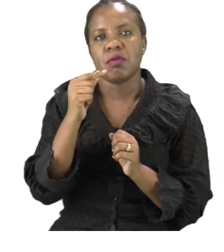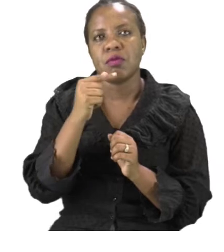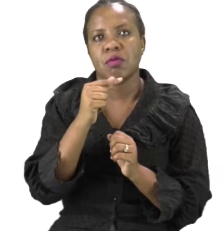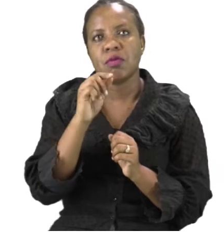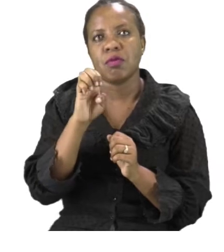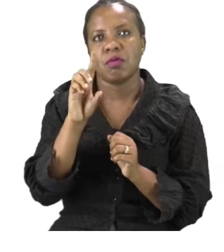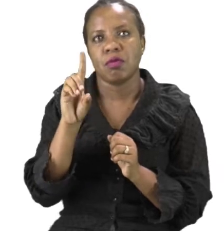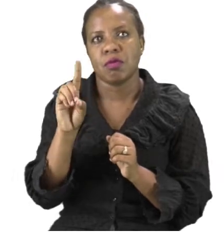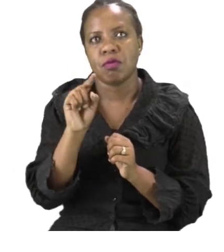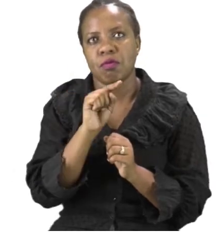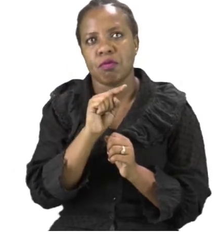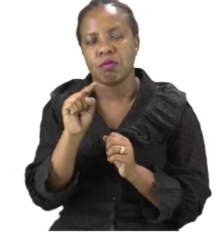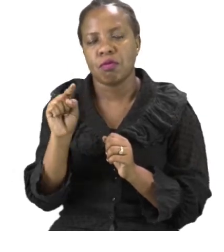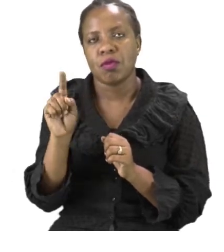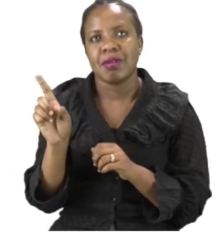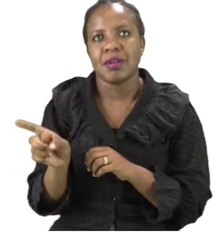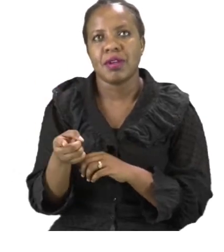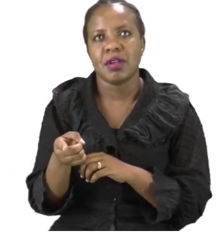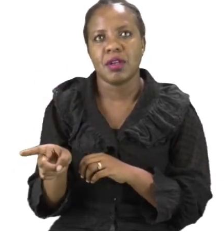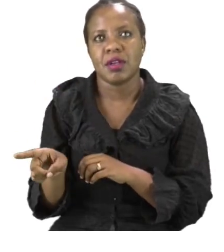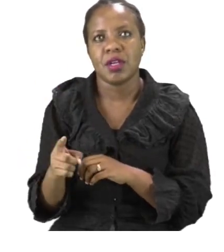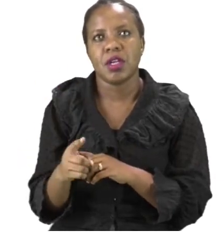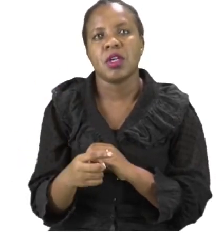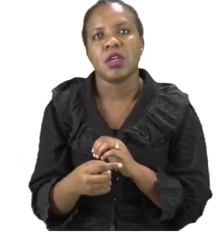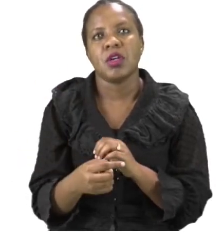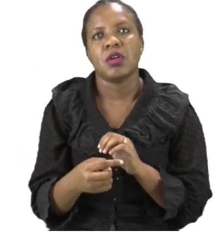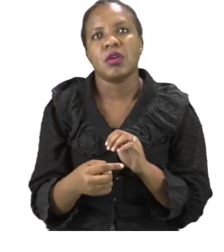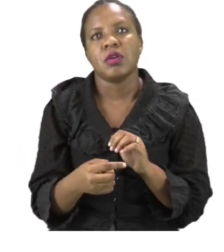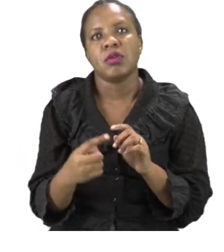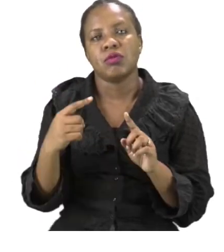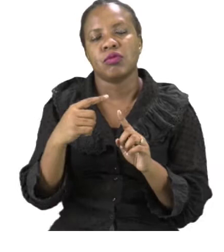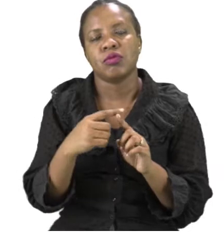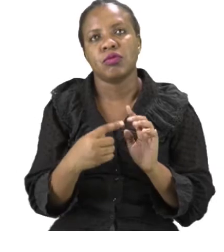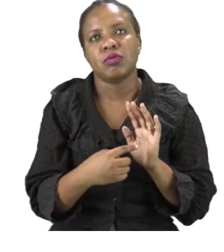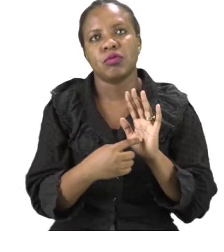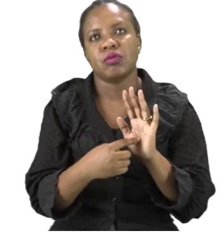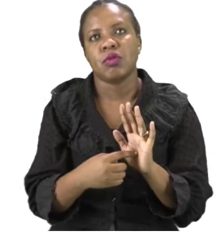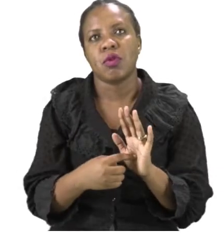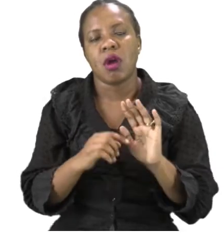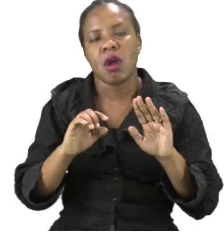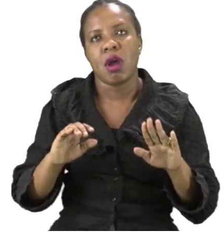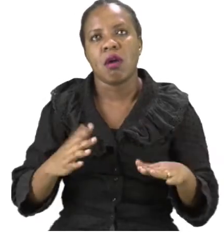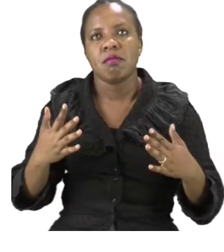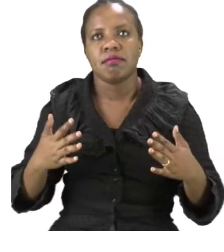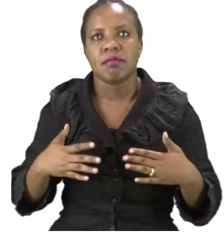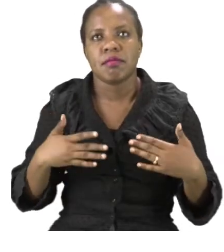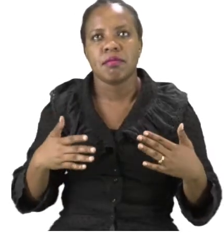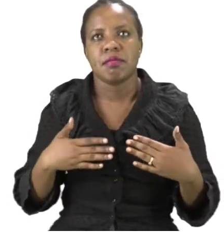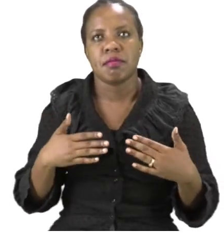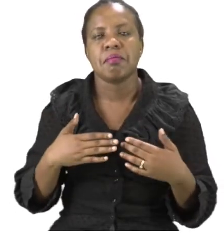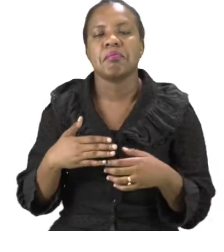to show how happy he was. The dog wagged